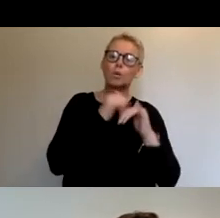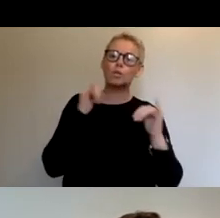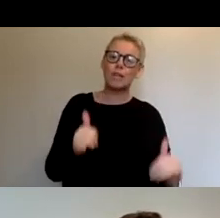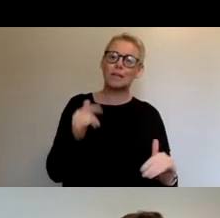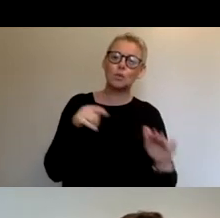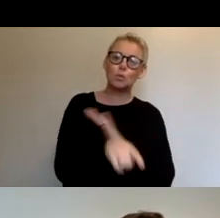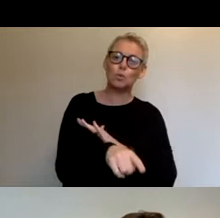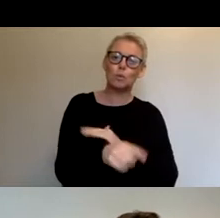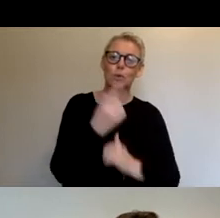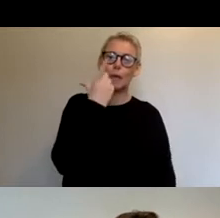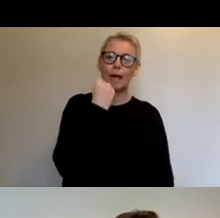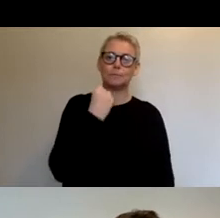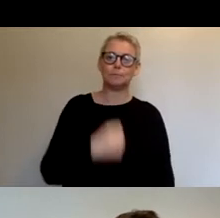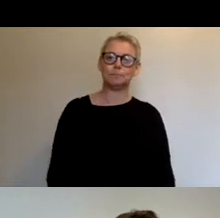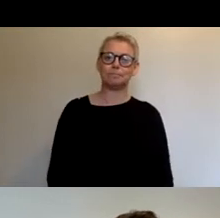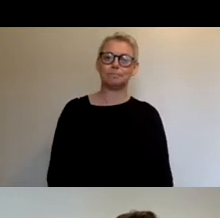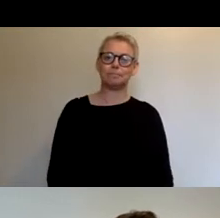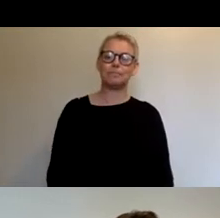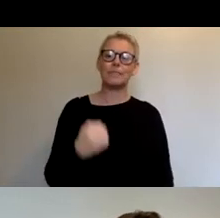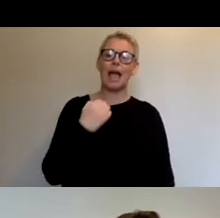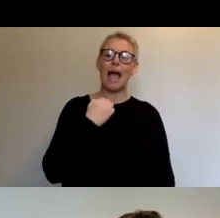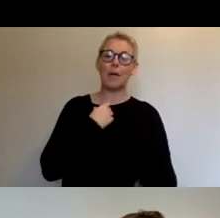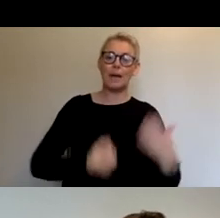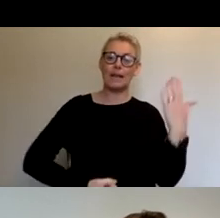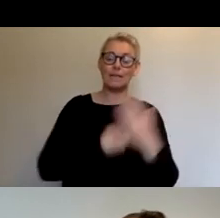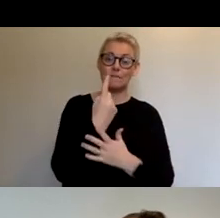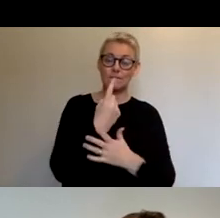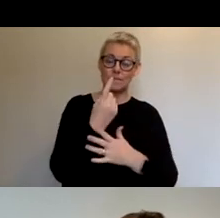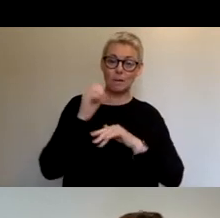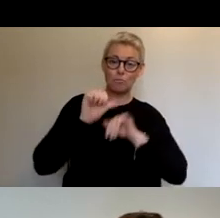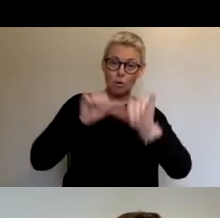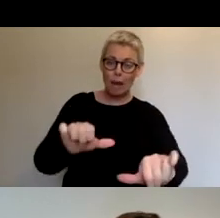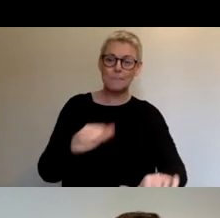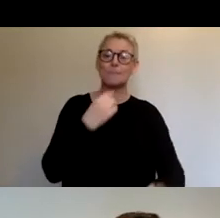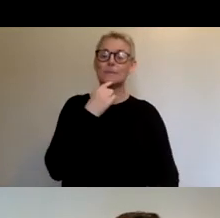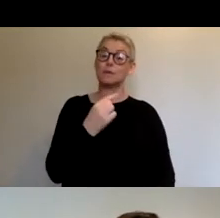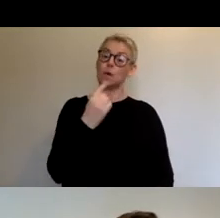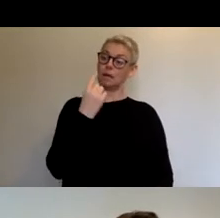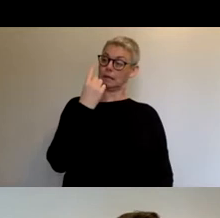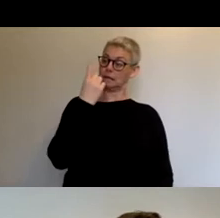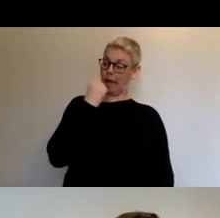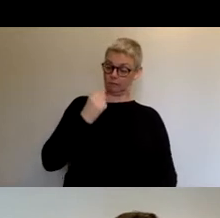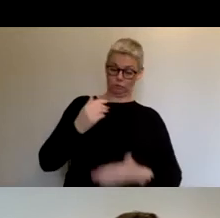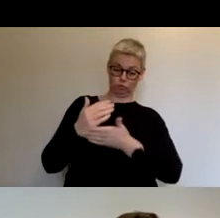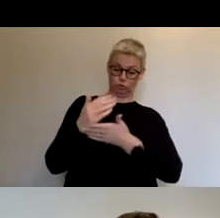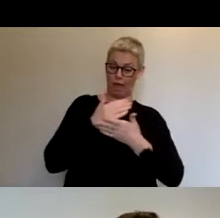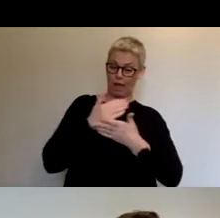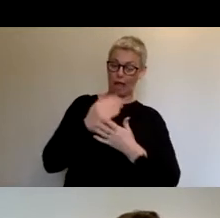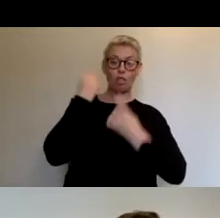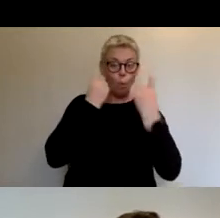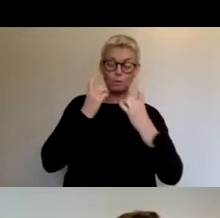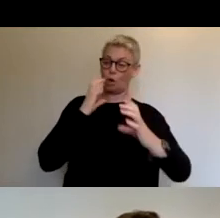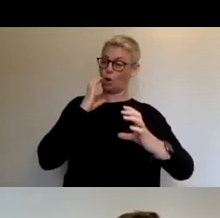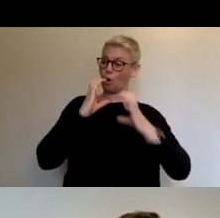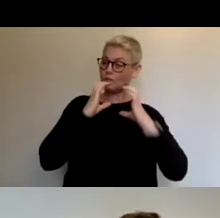So our events programme allows us to share the thoughts, the conversations and the work that's being done across the cluster. And we'll be